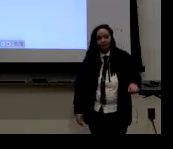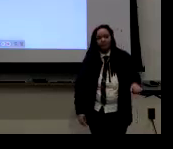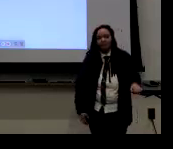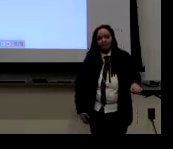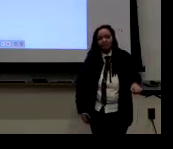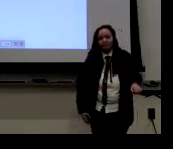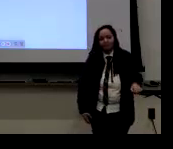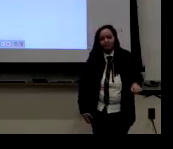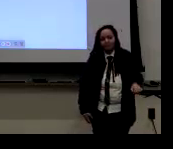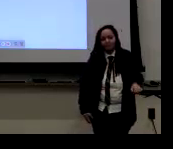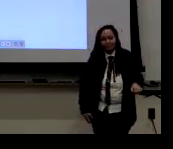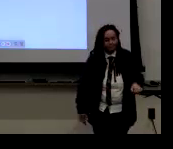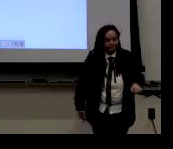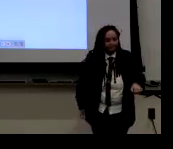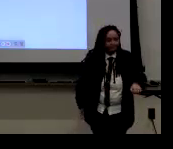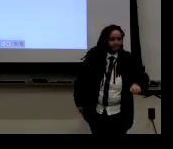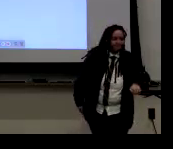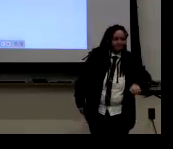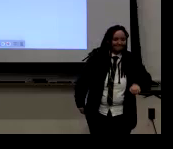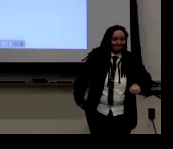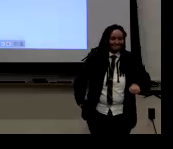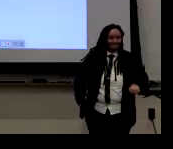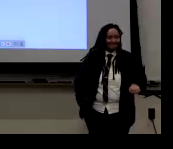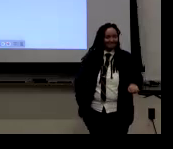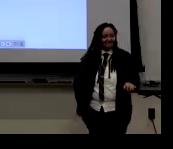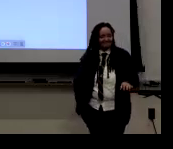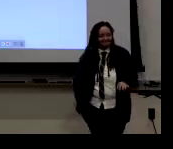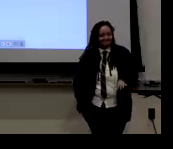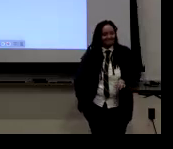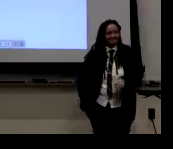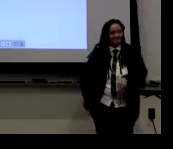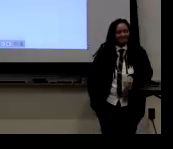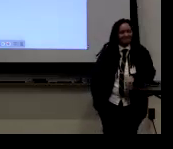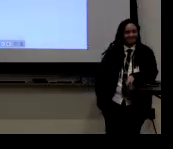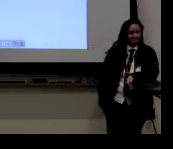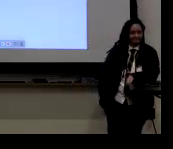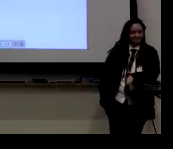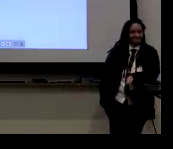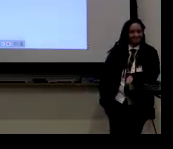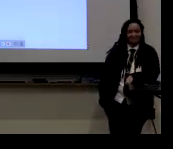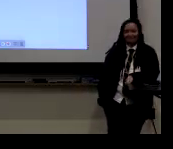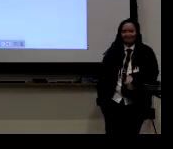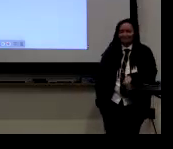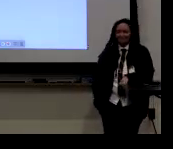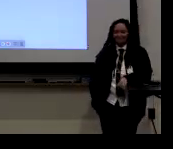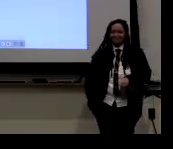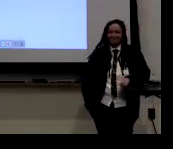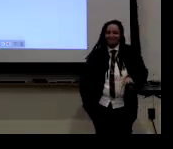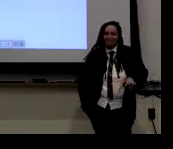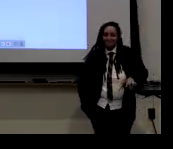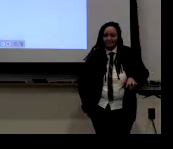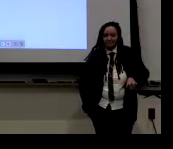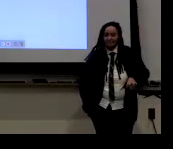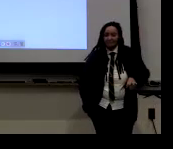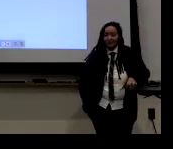And it's hard for me to reach out to that group, thank you, that's a great answer.